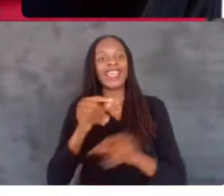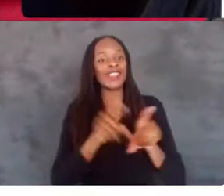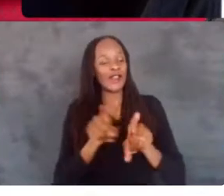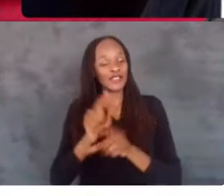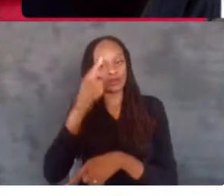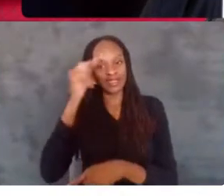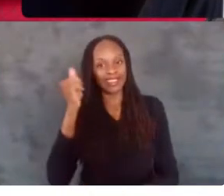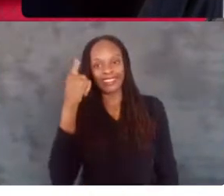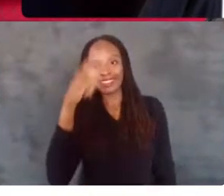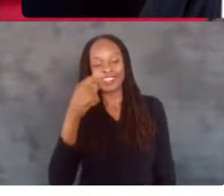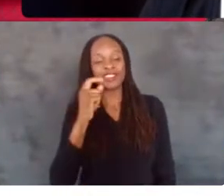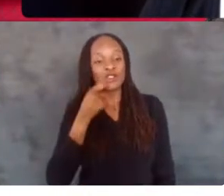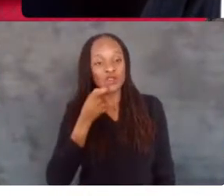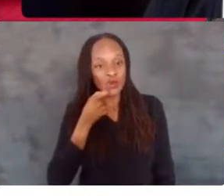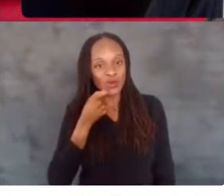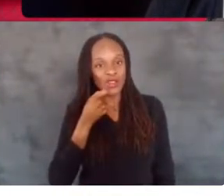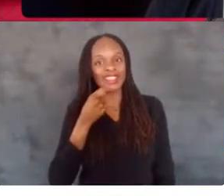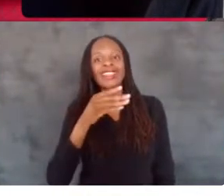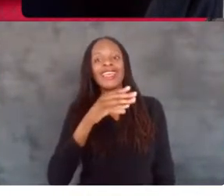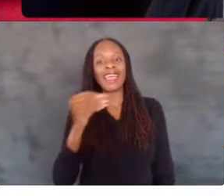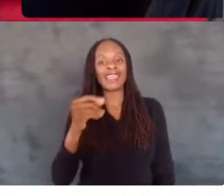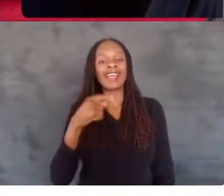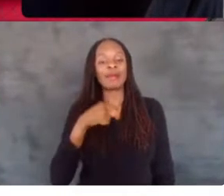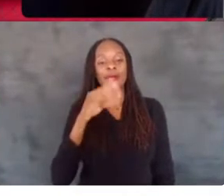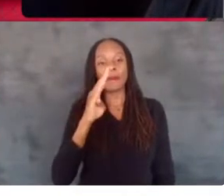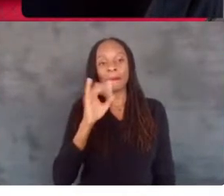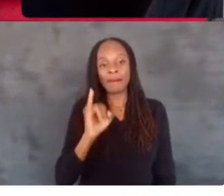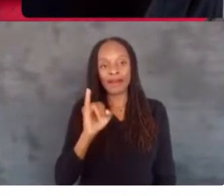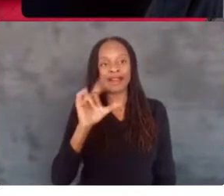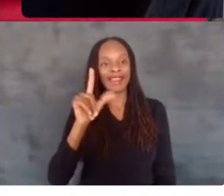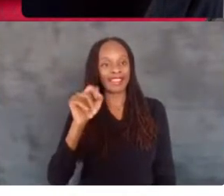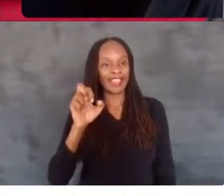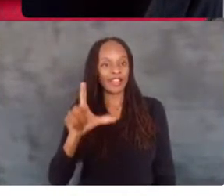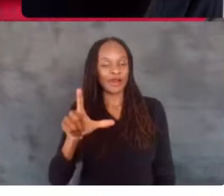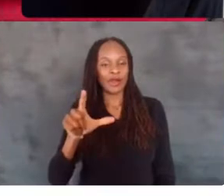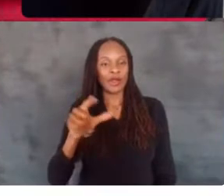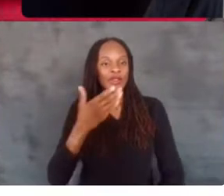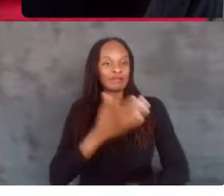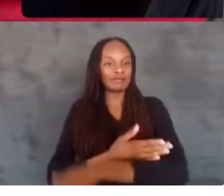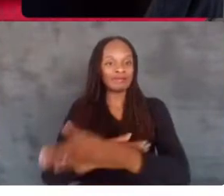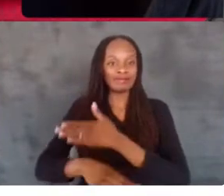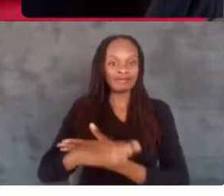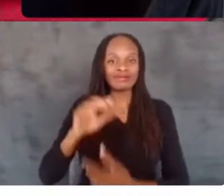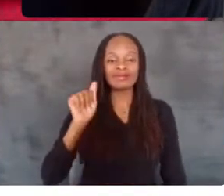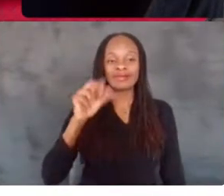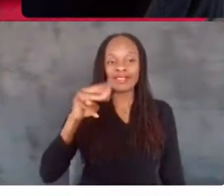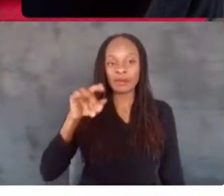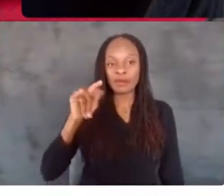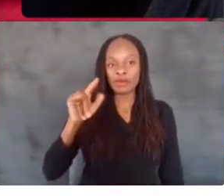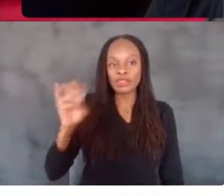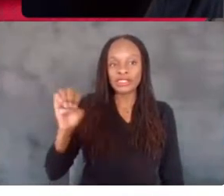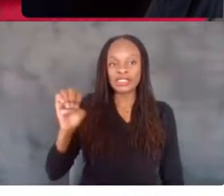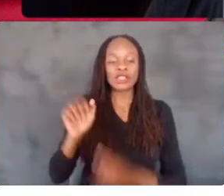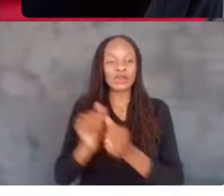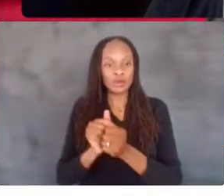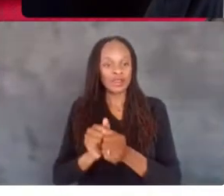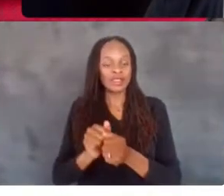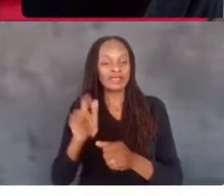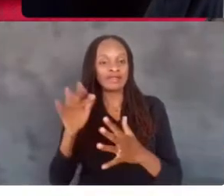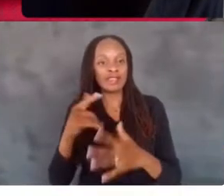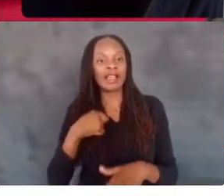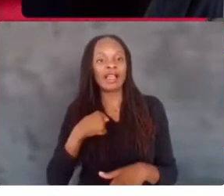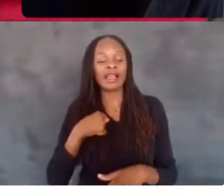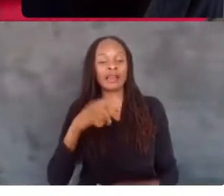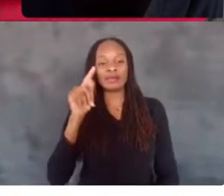cool. And also I am a bilateral amputee with aggravated fingers. And I am a TBI,